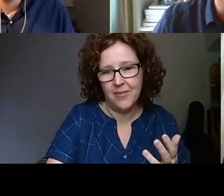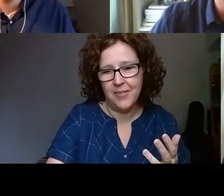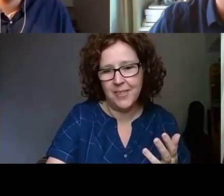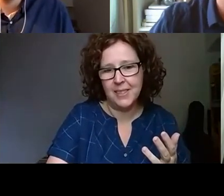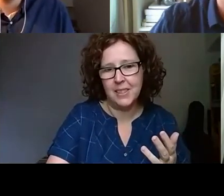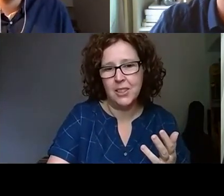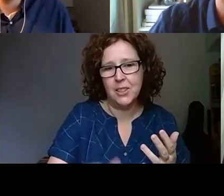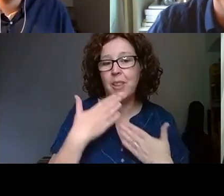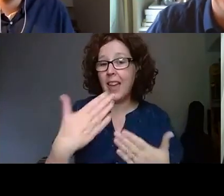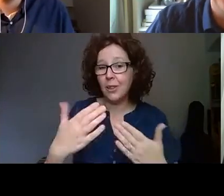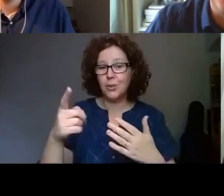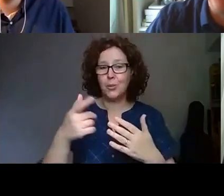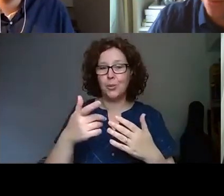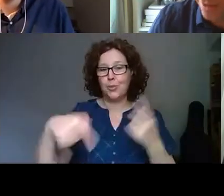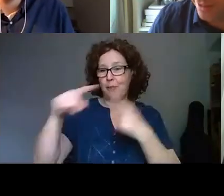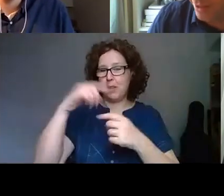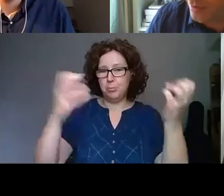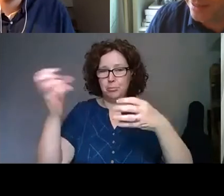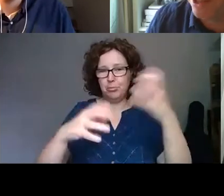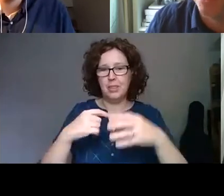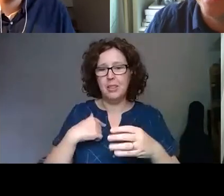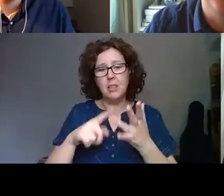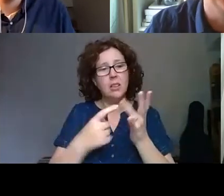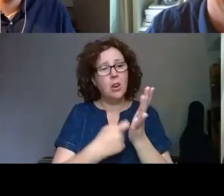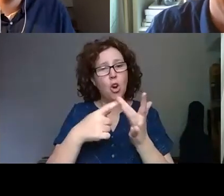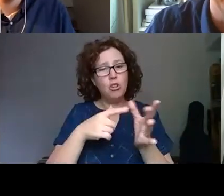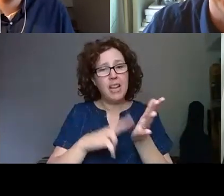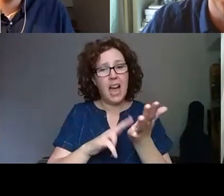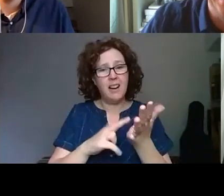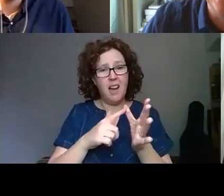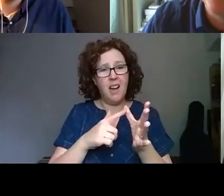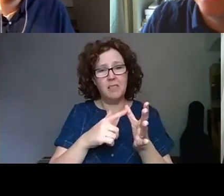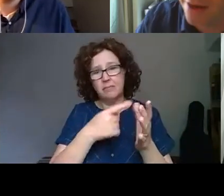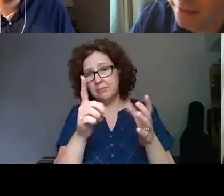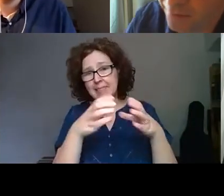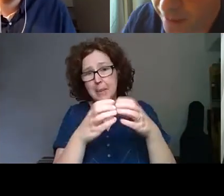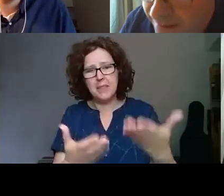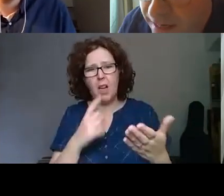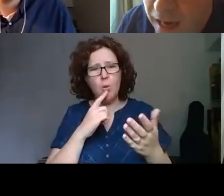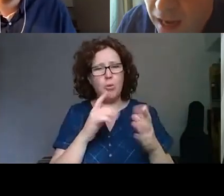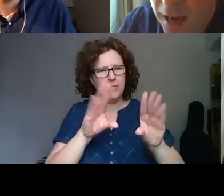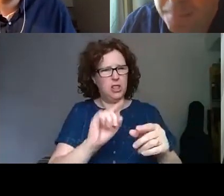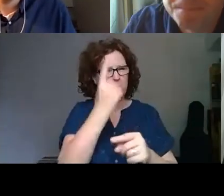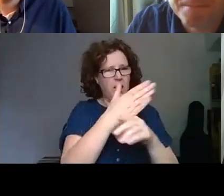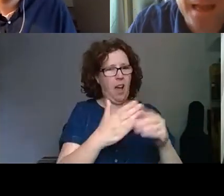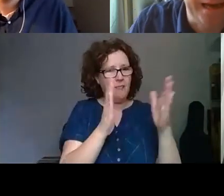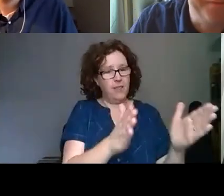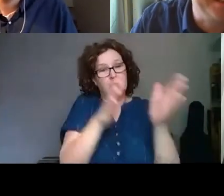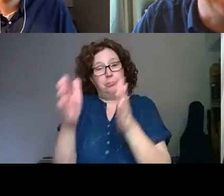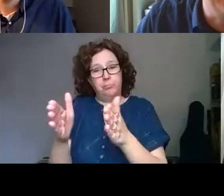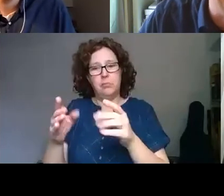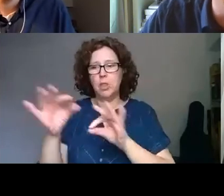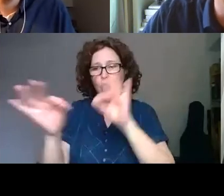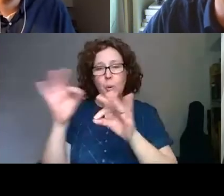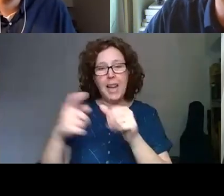Oriana and the team, I'm very happy for us to kind of transition now to the Q&A side of things. And